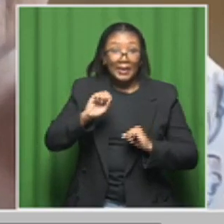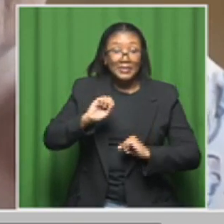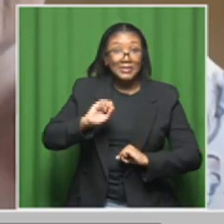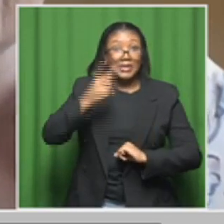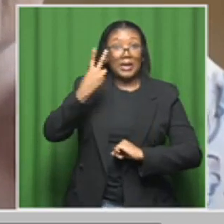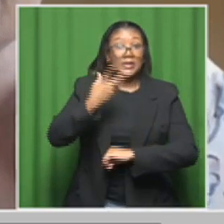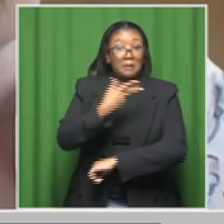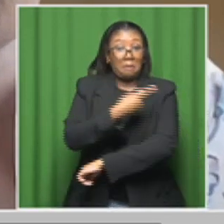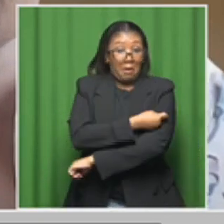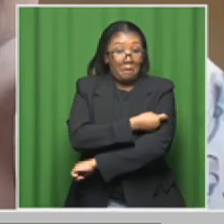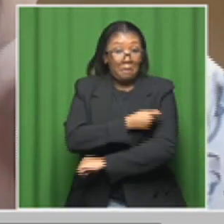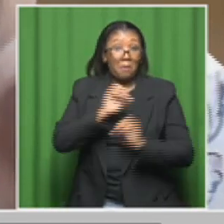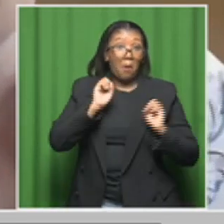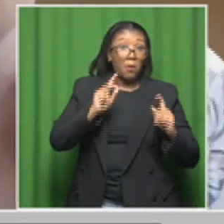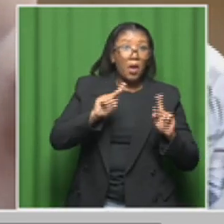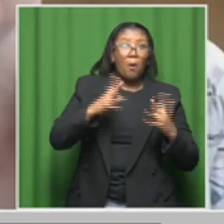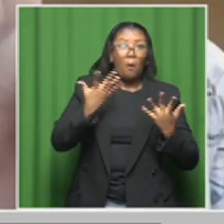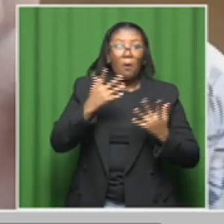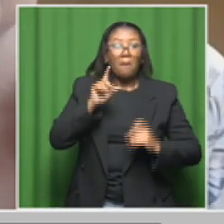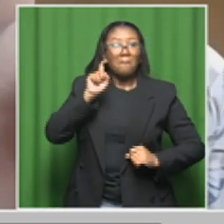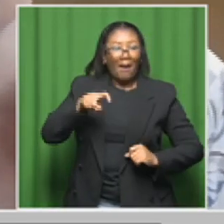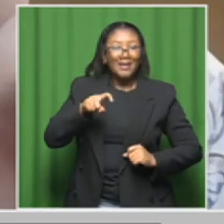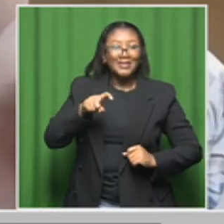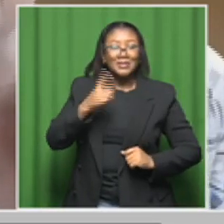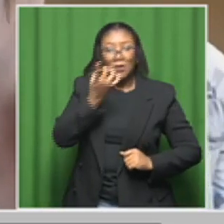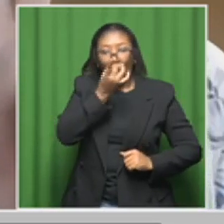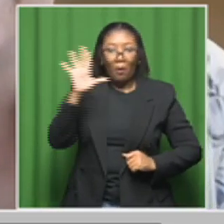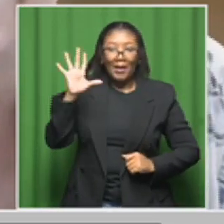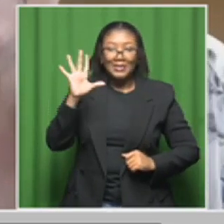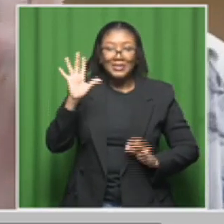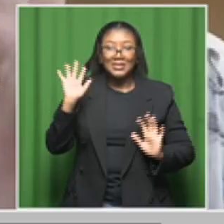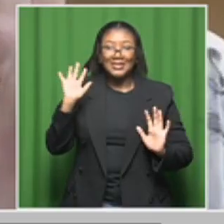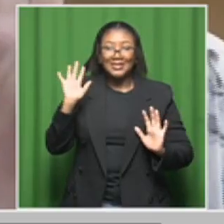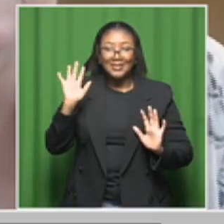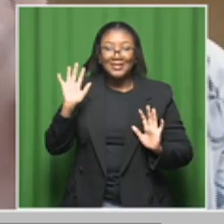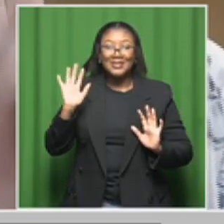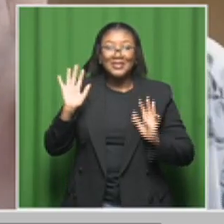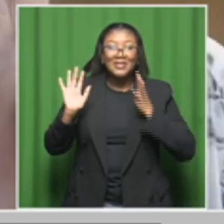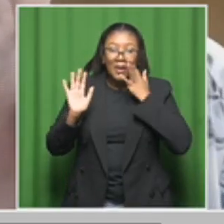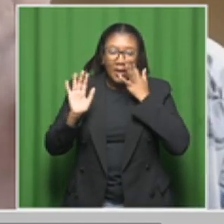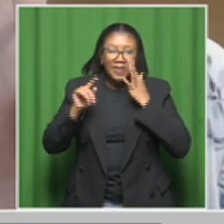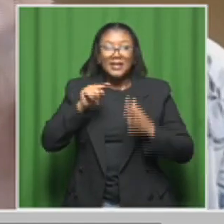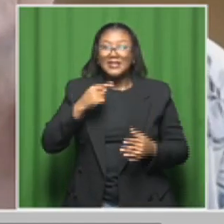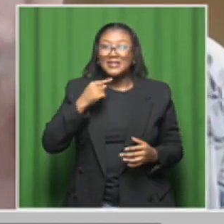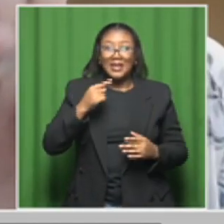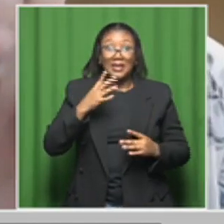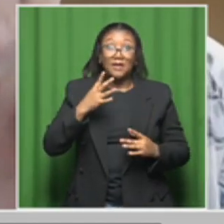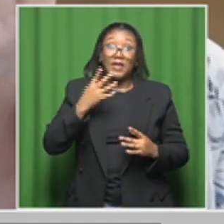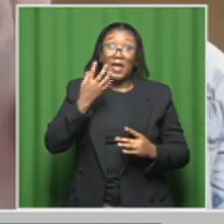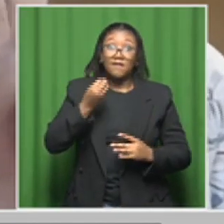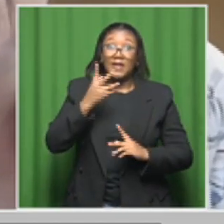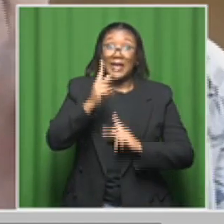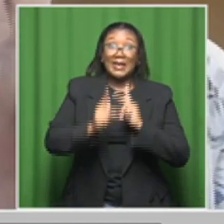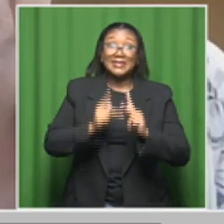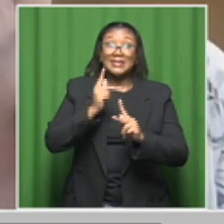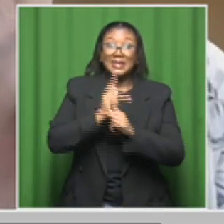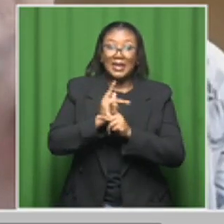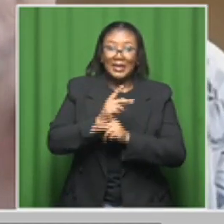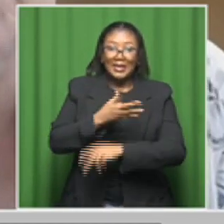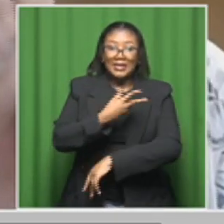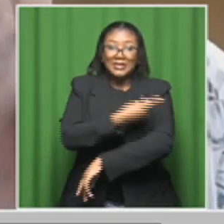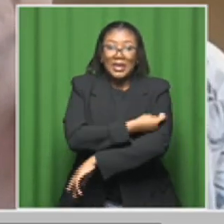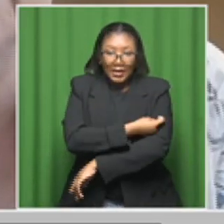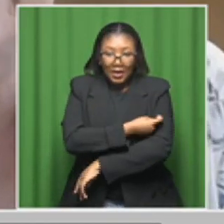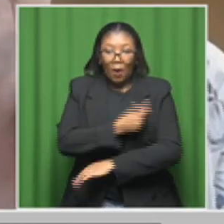does it work? So there's no danger in having a second dose or even a third dose. mean,